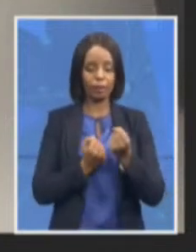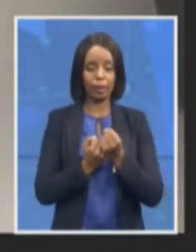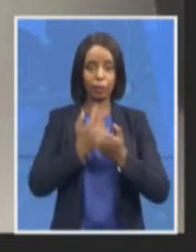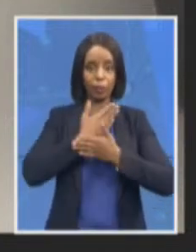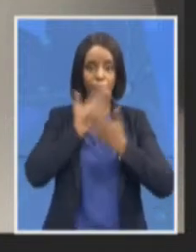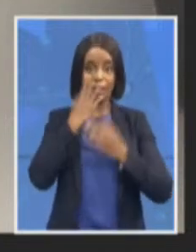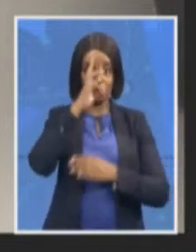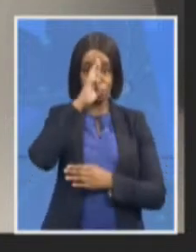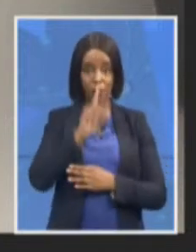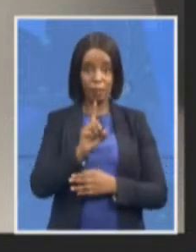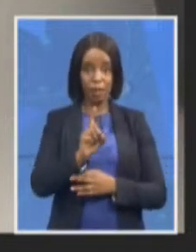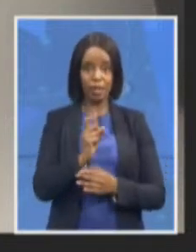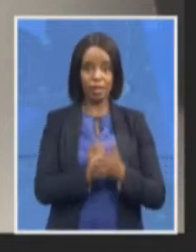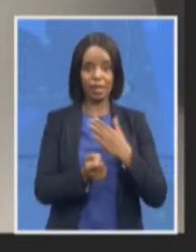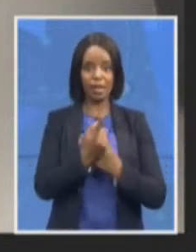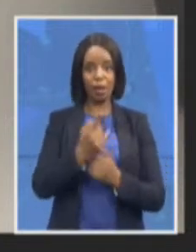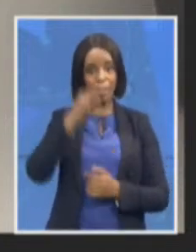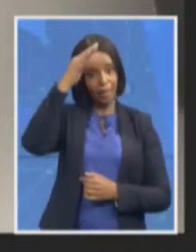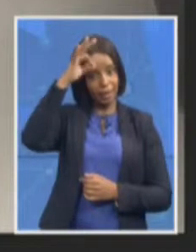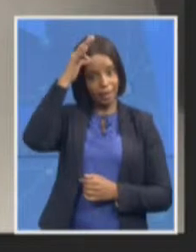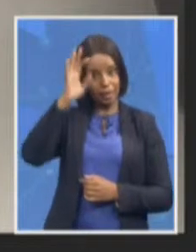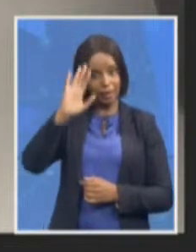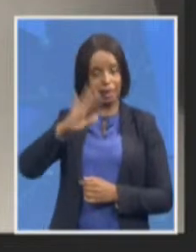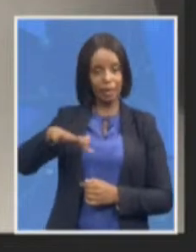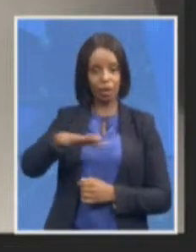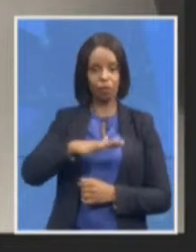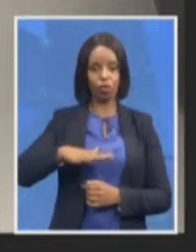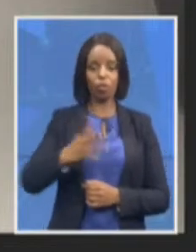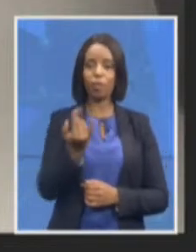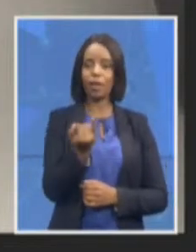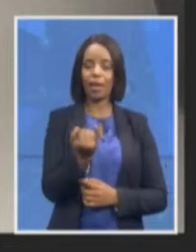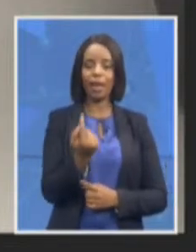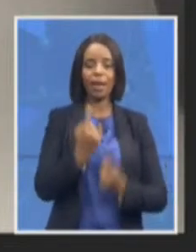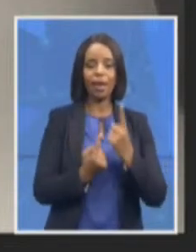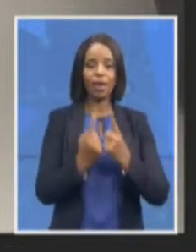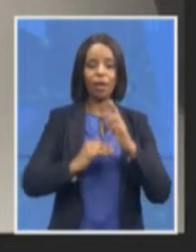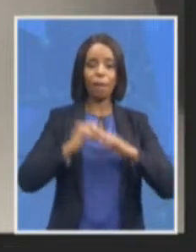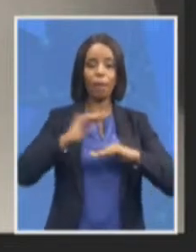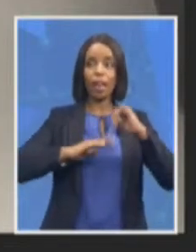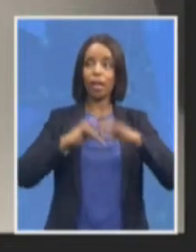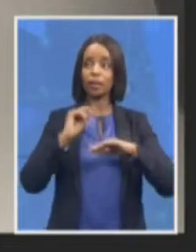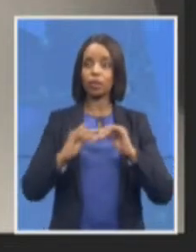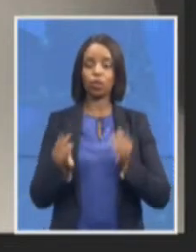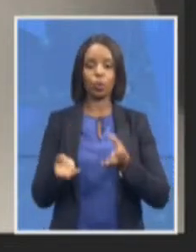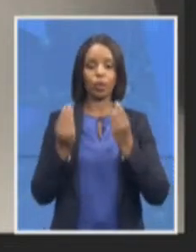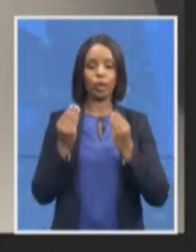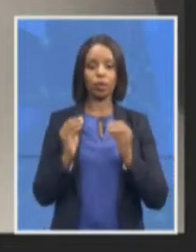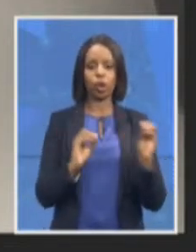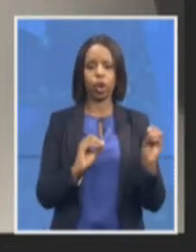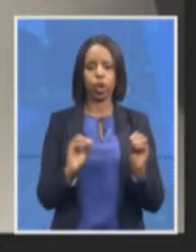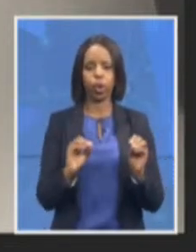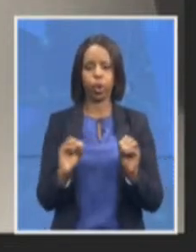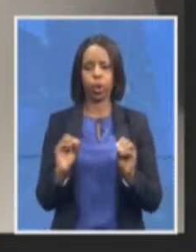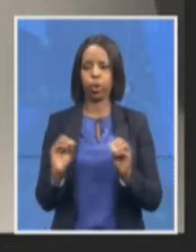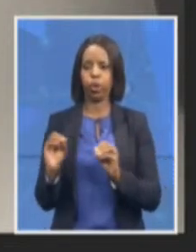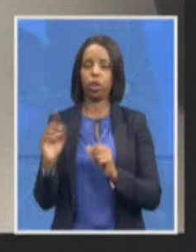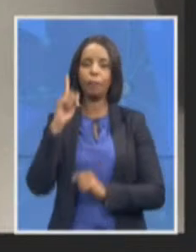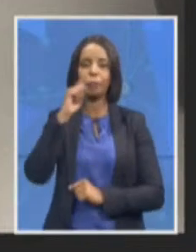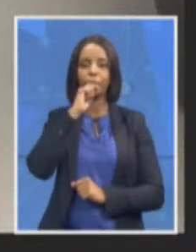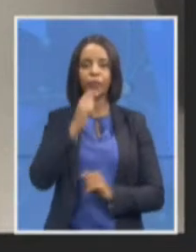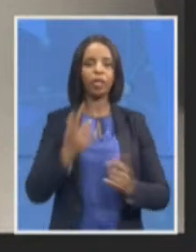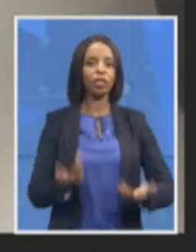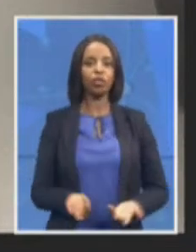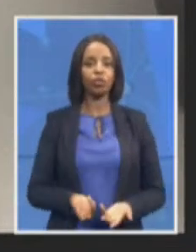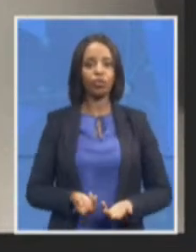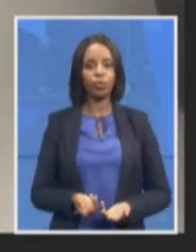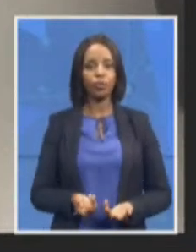even the building of course did take a bit longer than we would have wanted to but it eventually did come come to fruition so I think